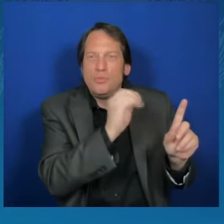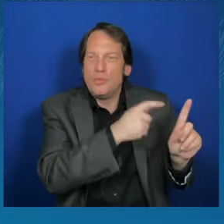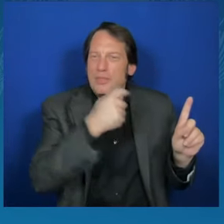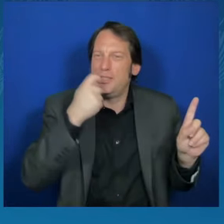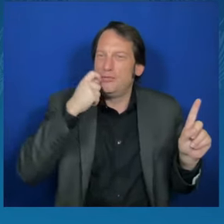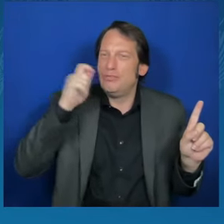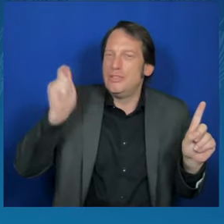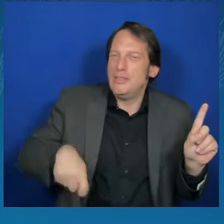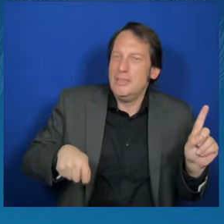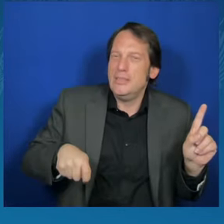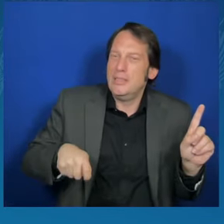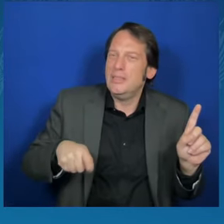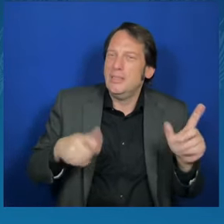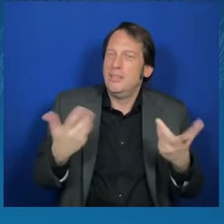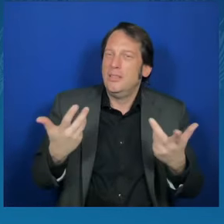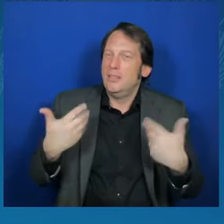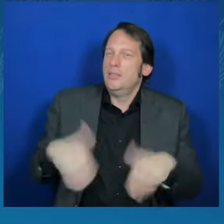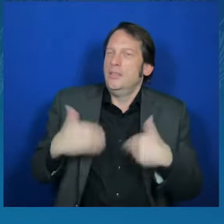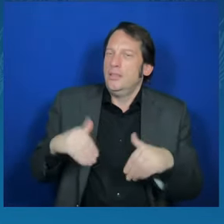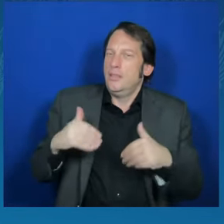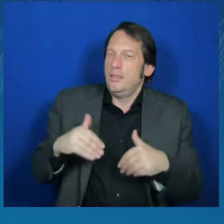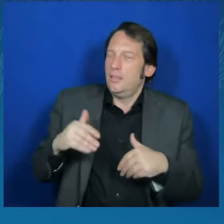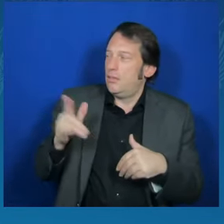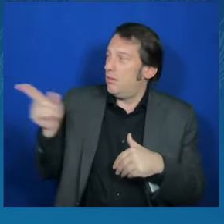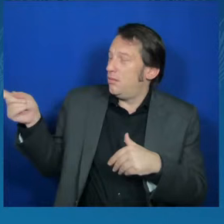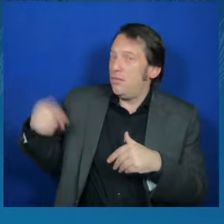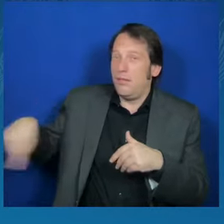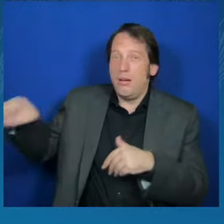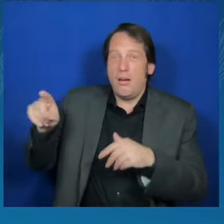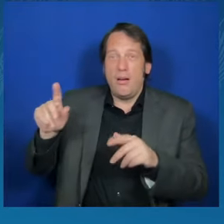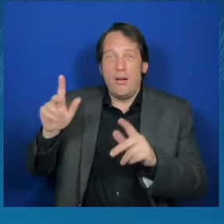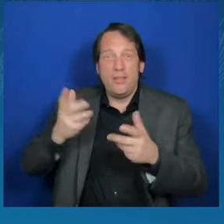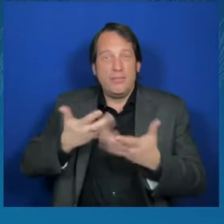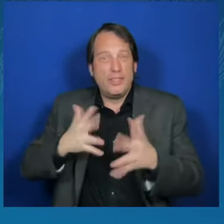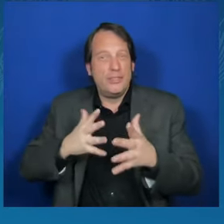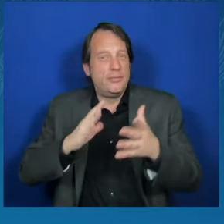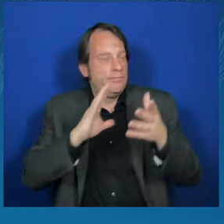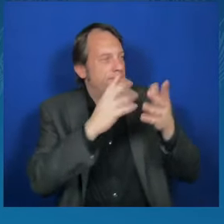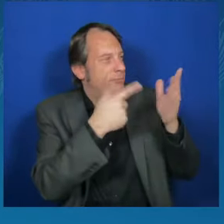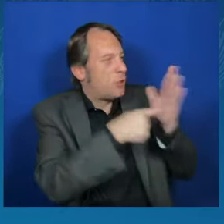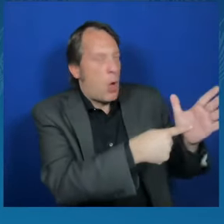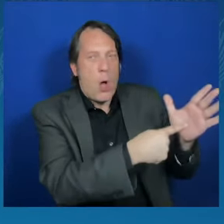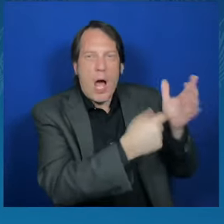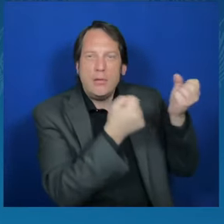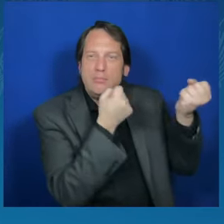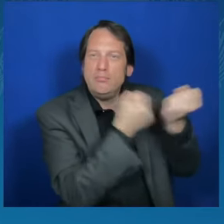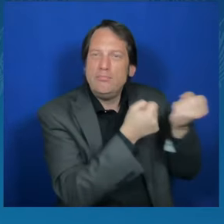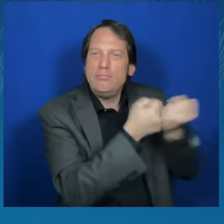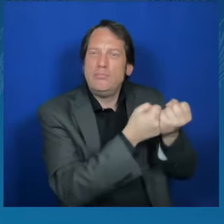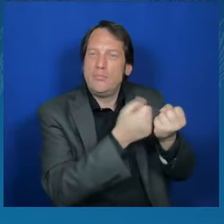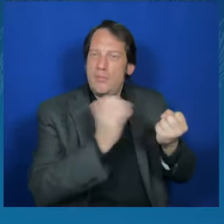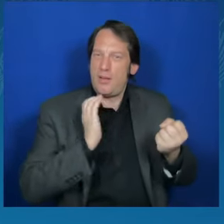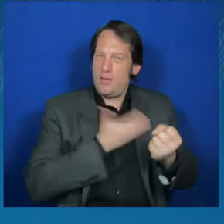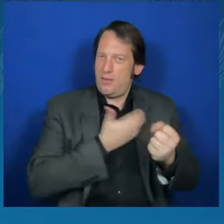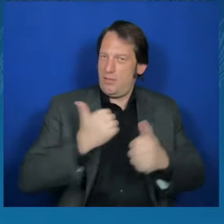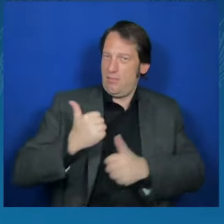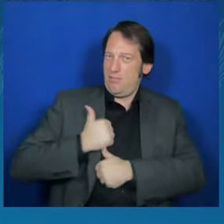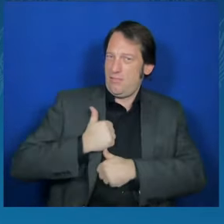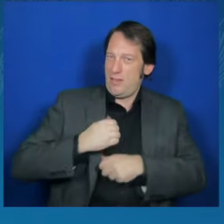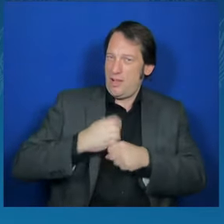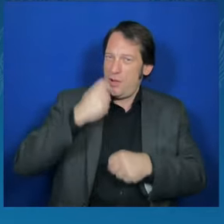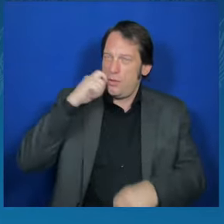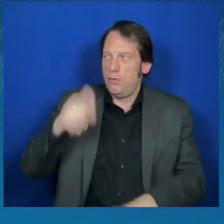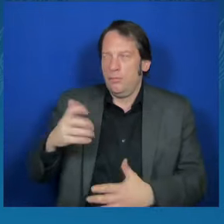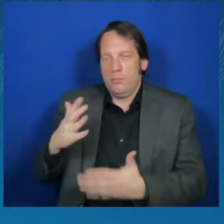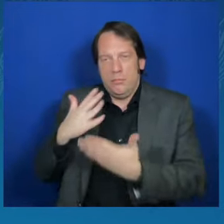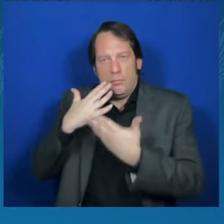to our warriors, to Ukrainians. Thank you so much for that. And I'm thankful for the vital support and leadership of the United States of America who